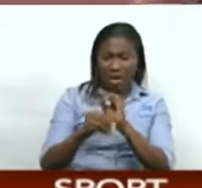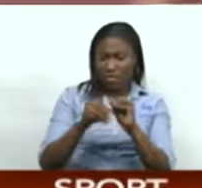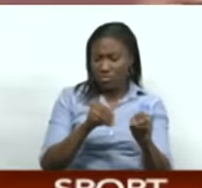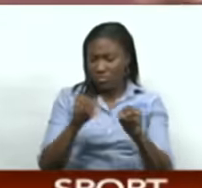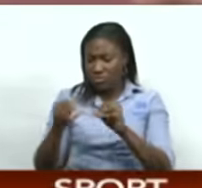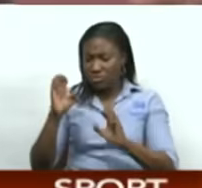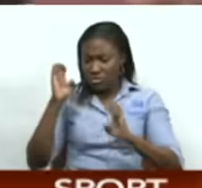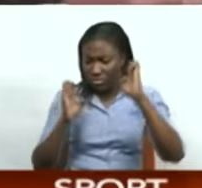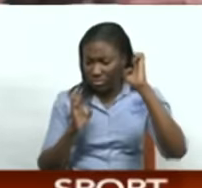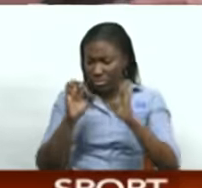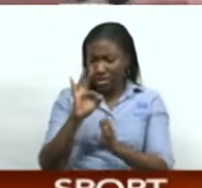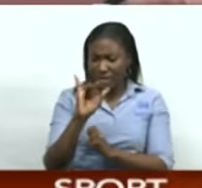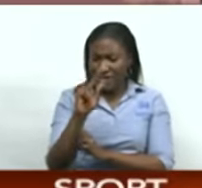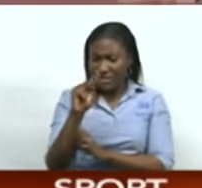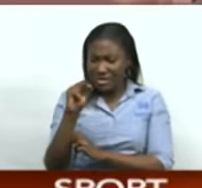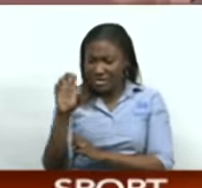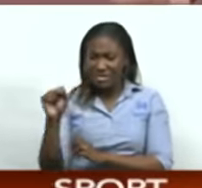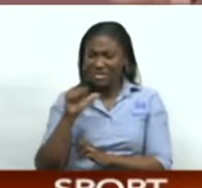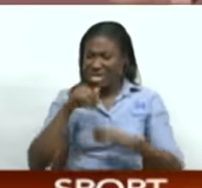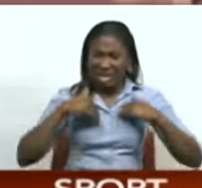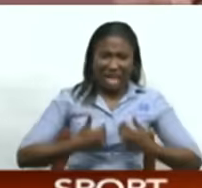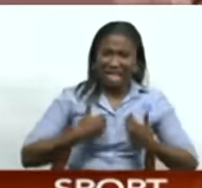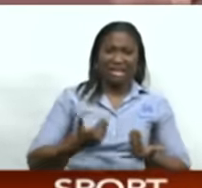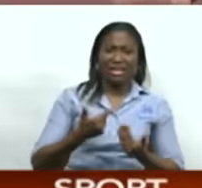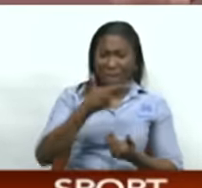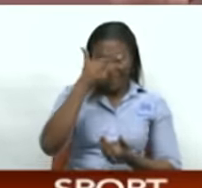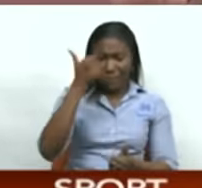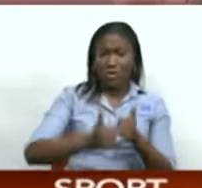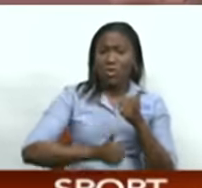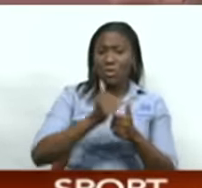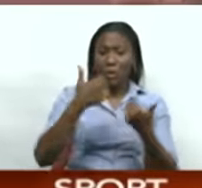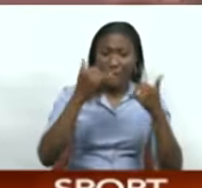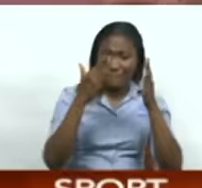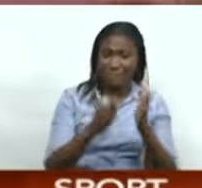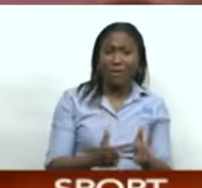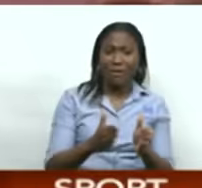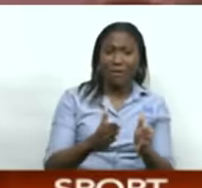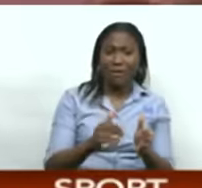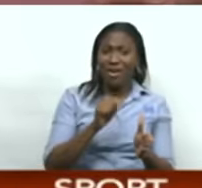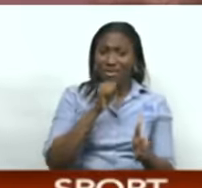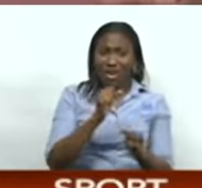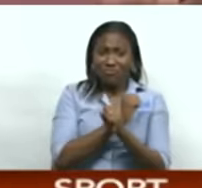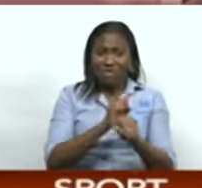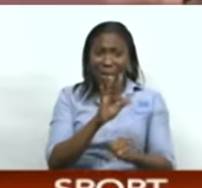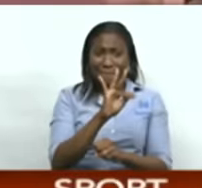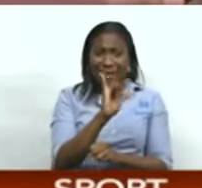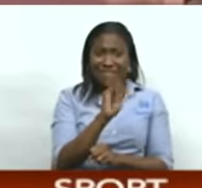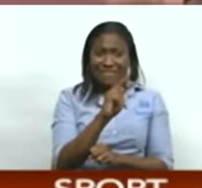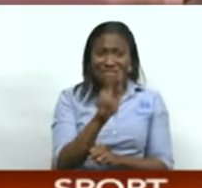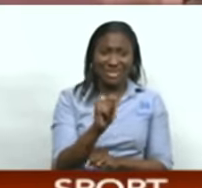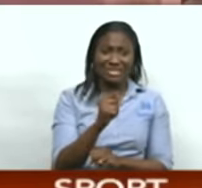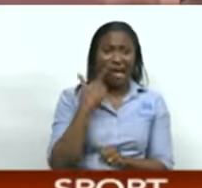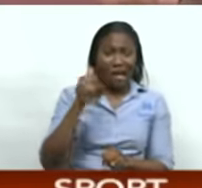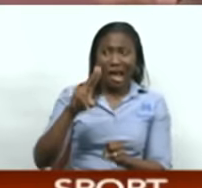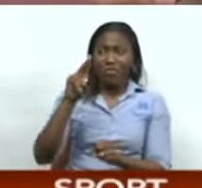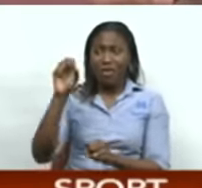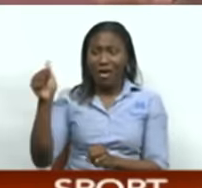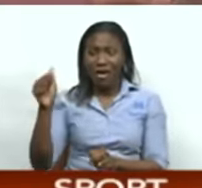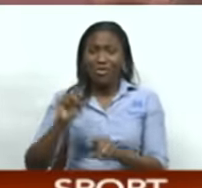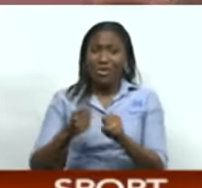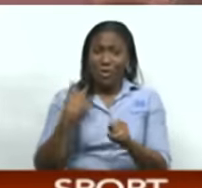to get through the game, because most of our players are not match fit as their players are, so we have to be very smart